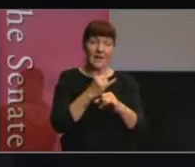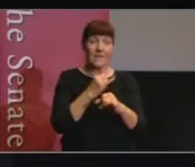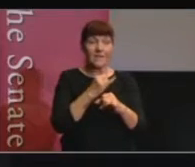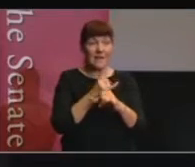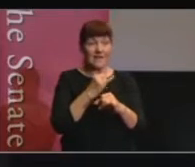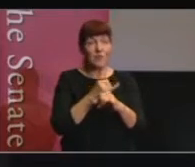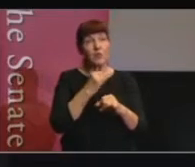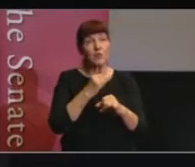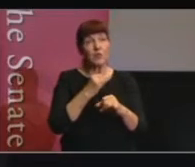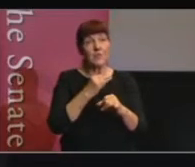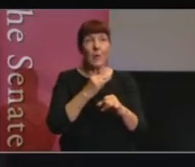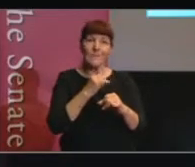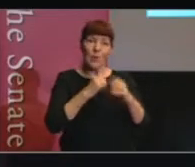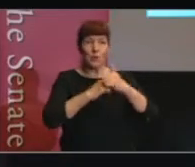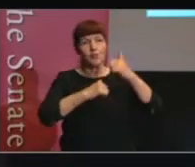to evaluate the committees.